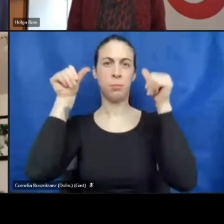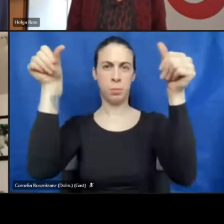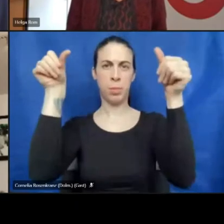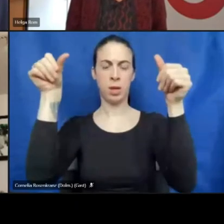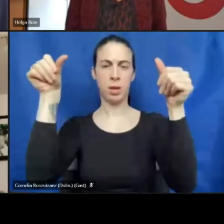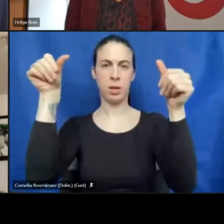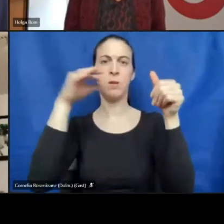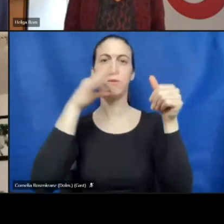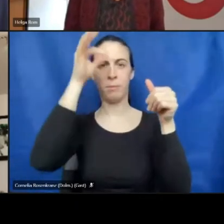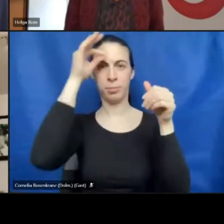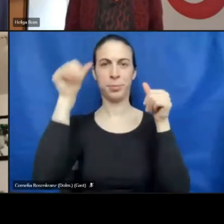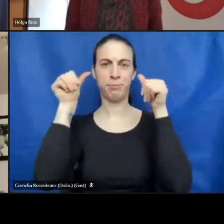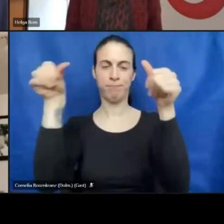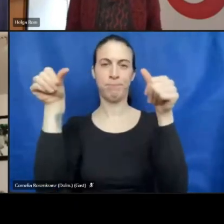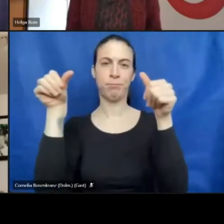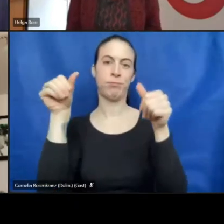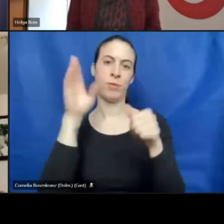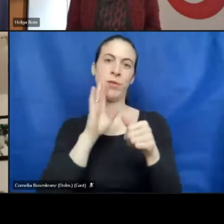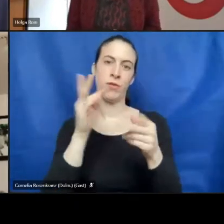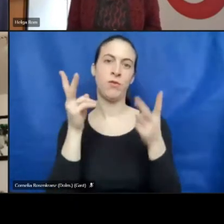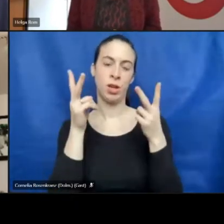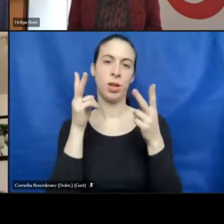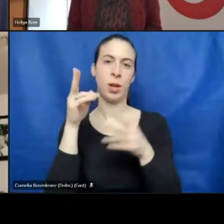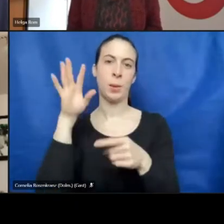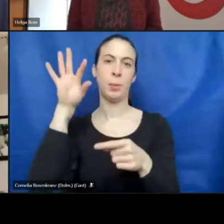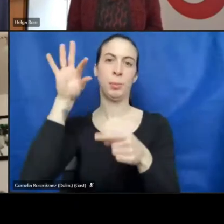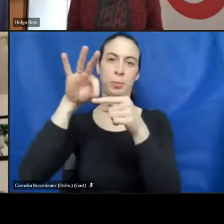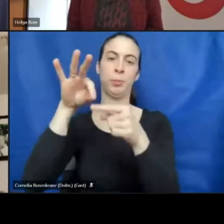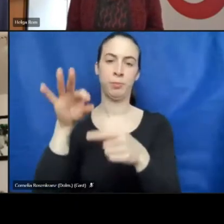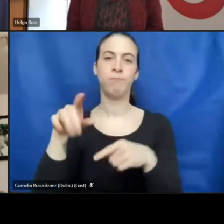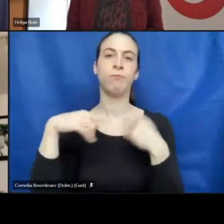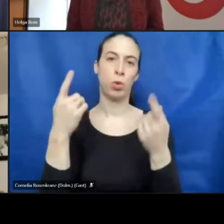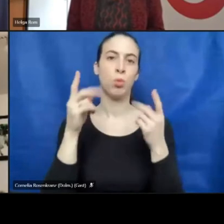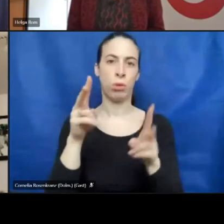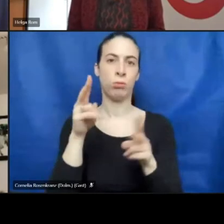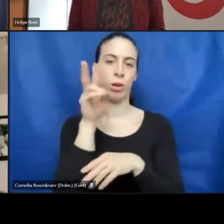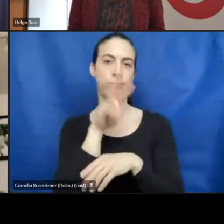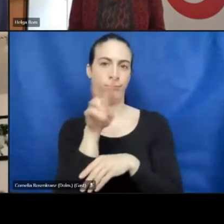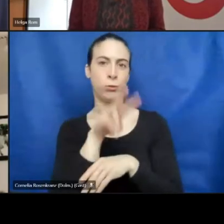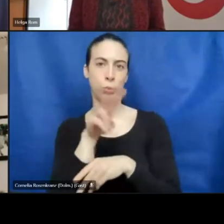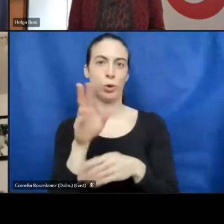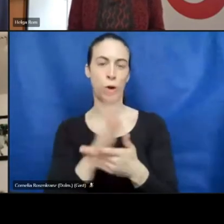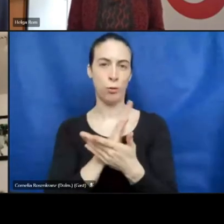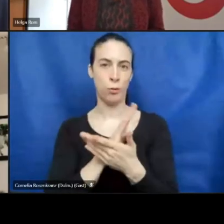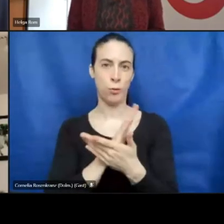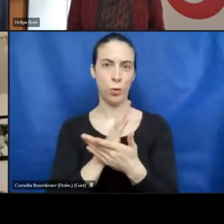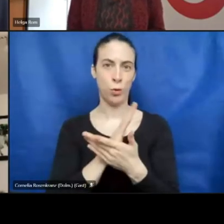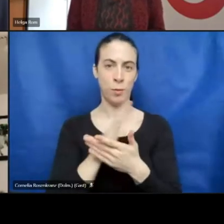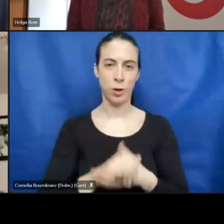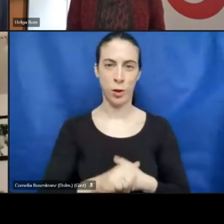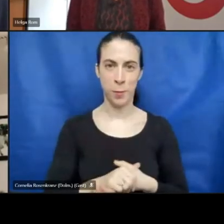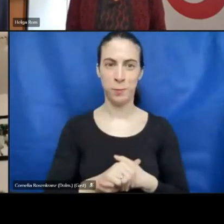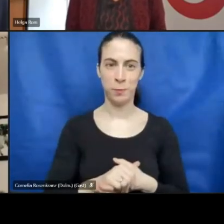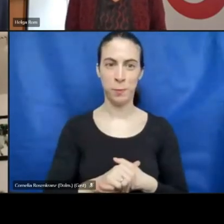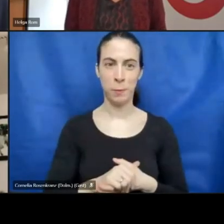in this session into your watch scene in